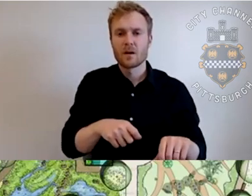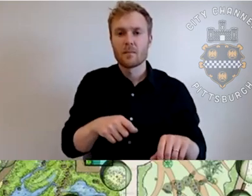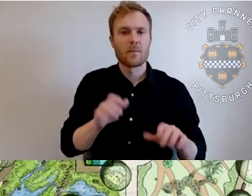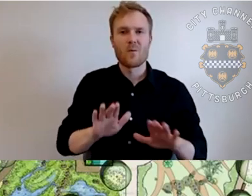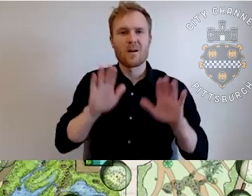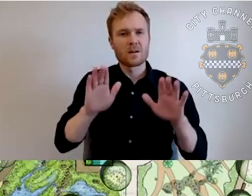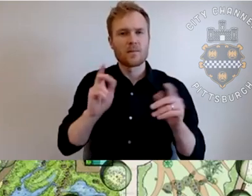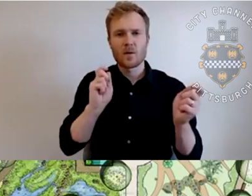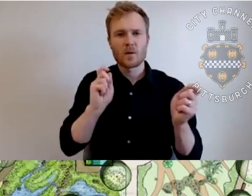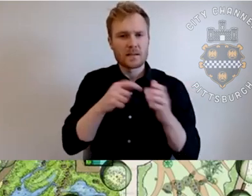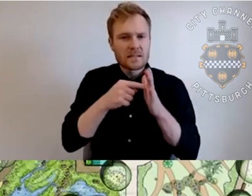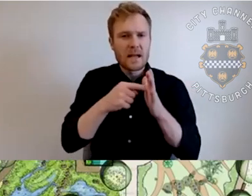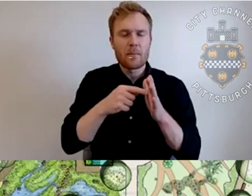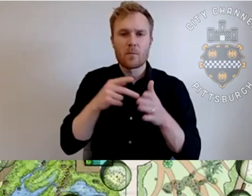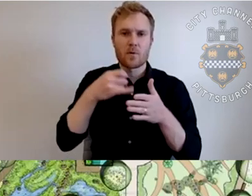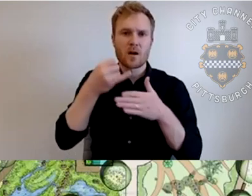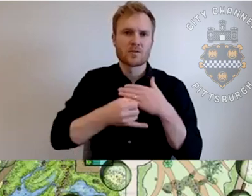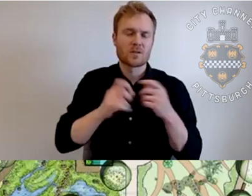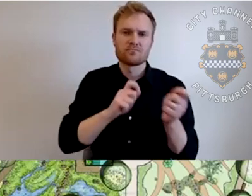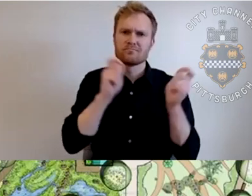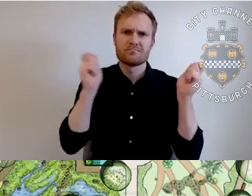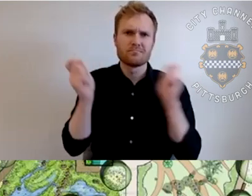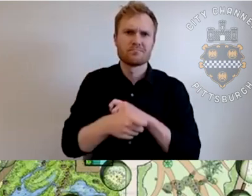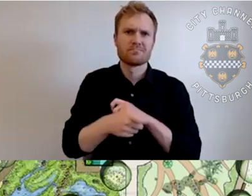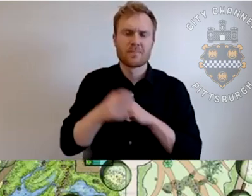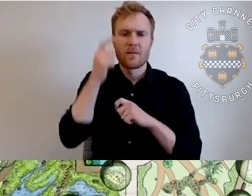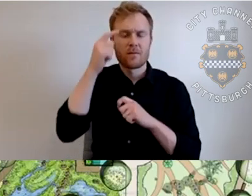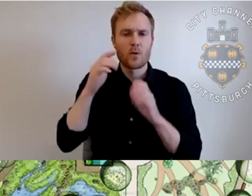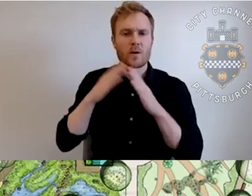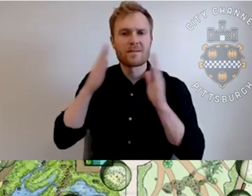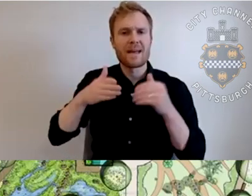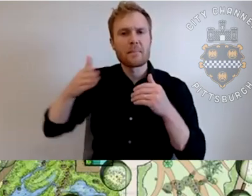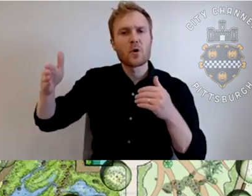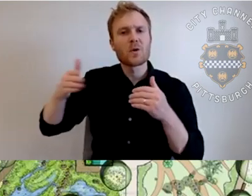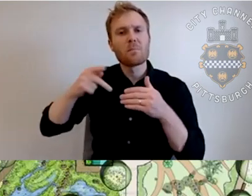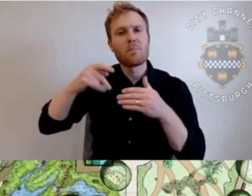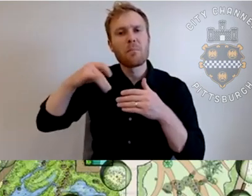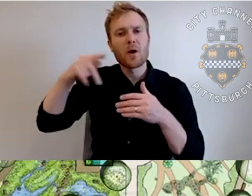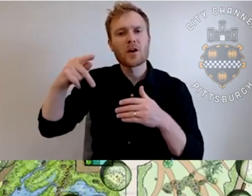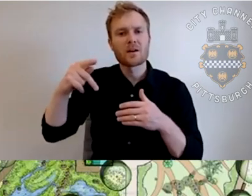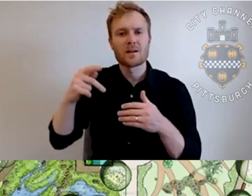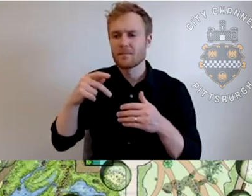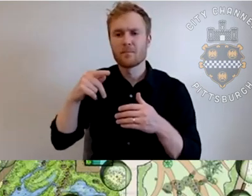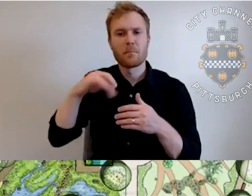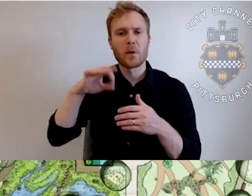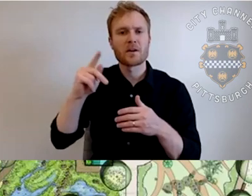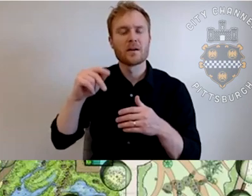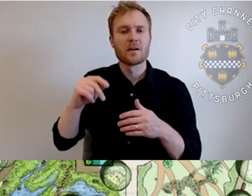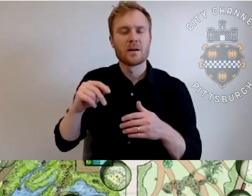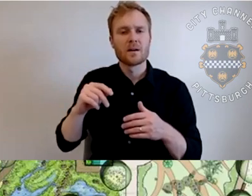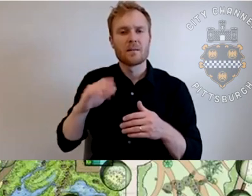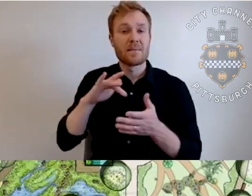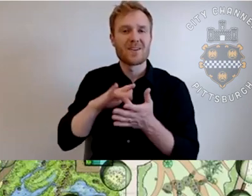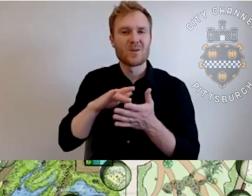transformation, um, in a neighborhood park that's in, uh, you know, the middle of, middle of a community.